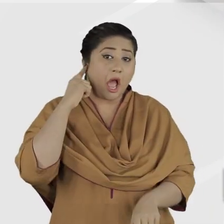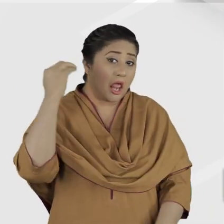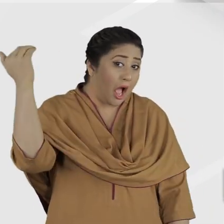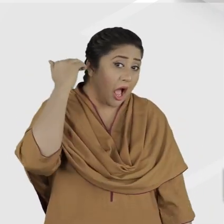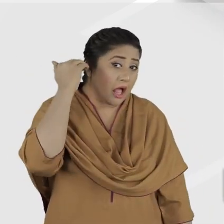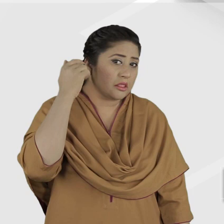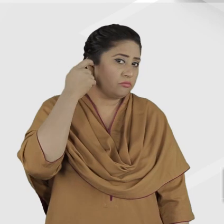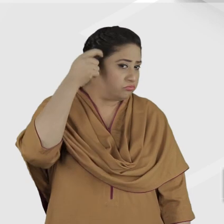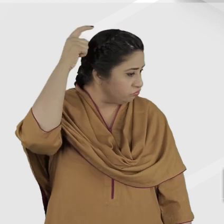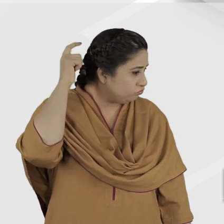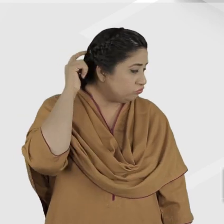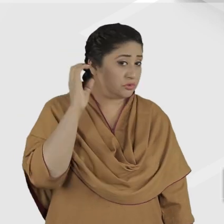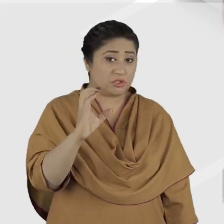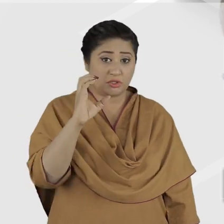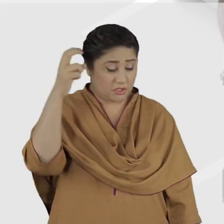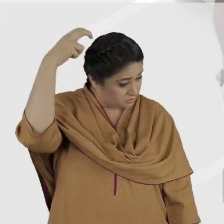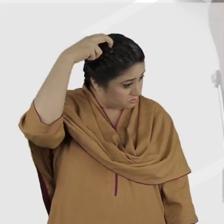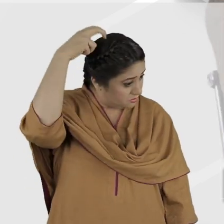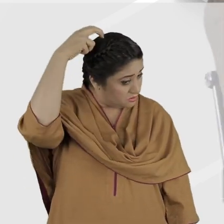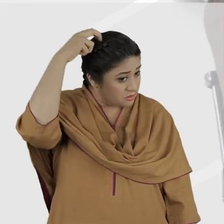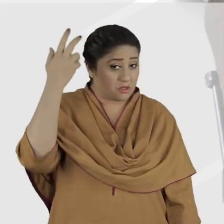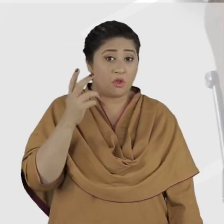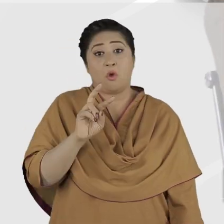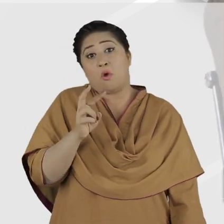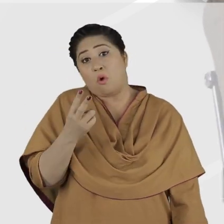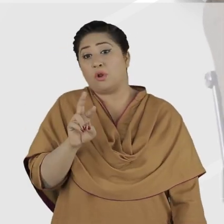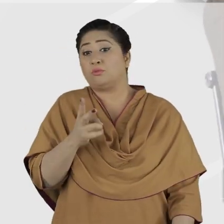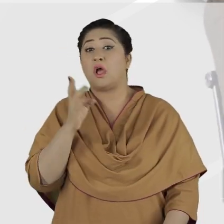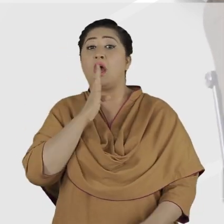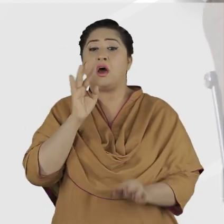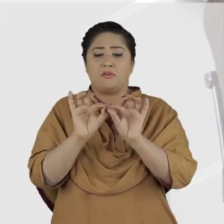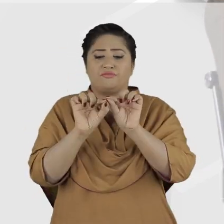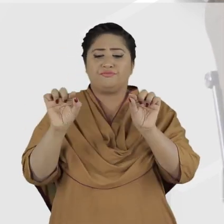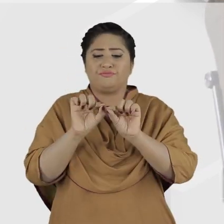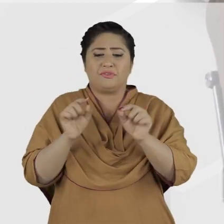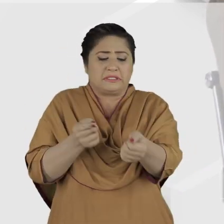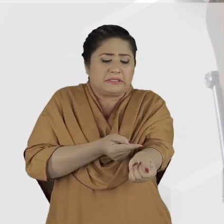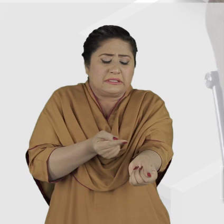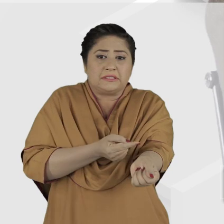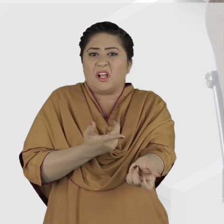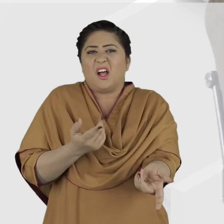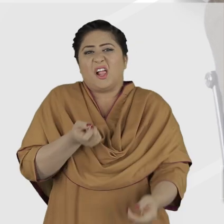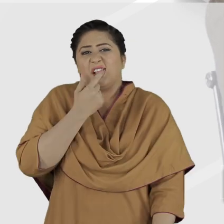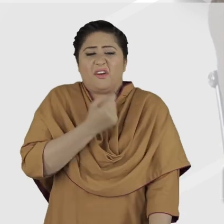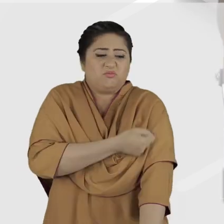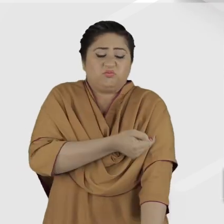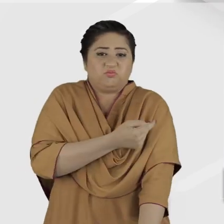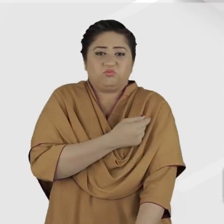The root cause is damage to the inner ear, known as the cochlea, or to the auditory nerve.